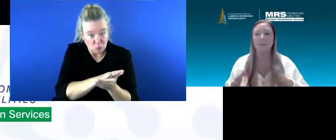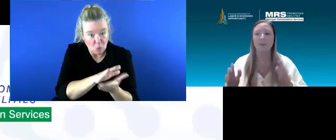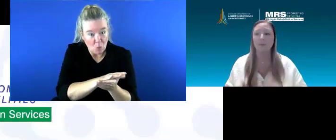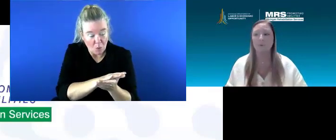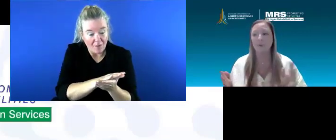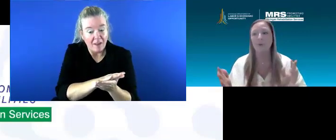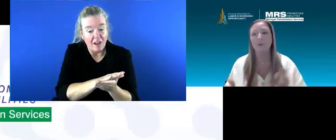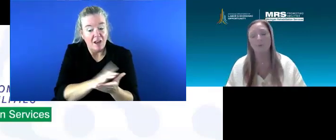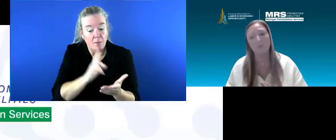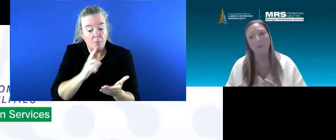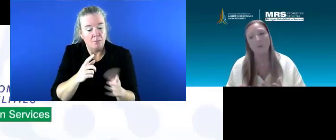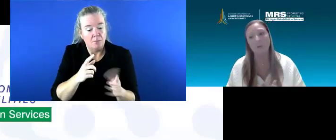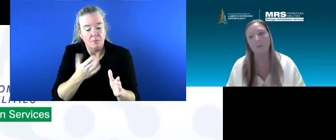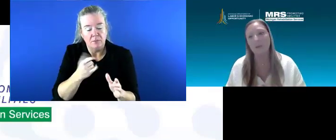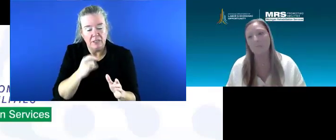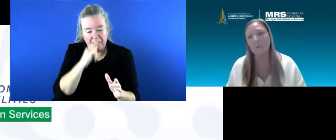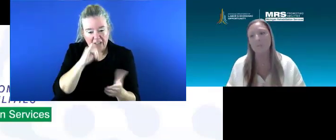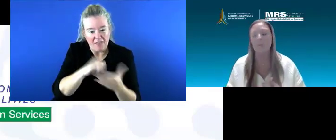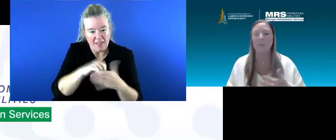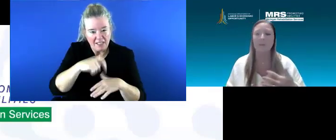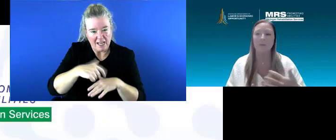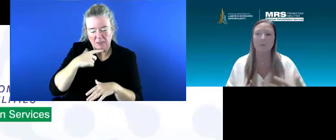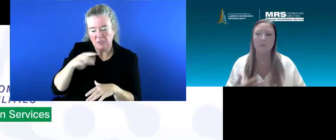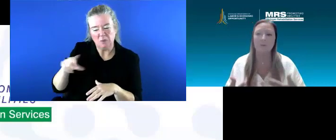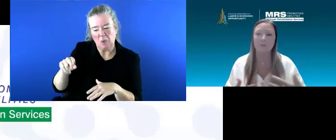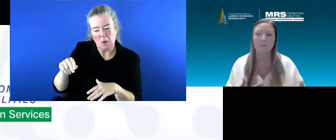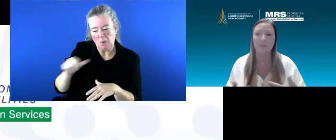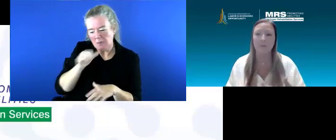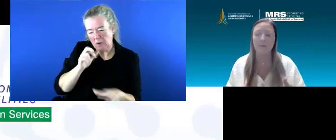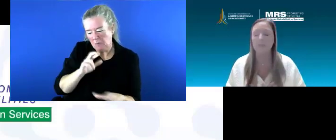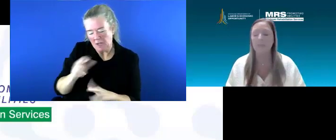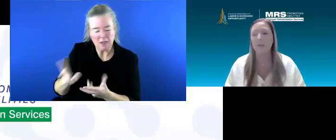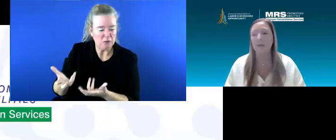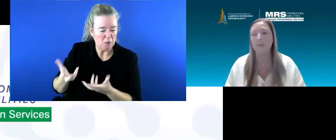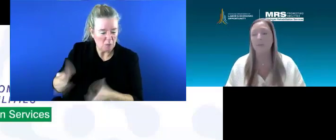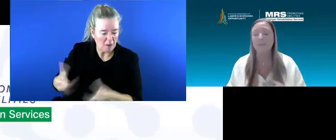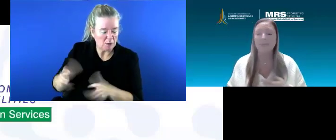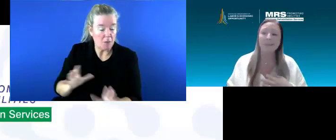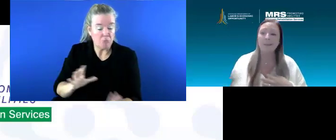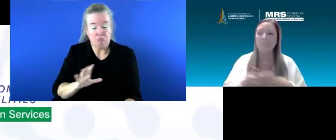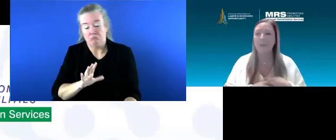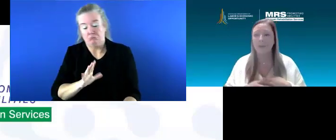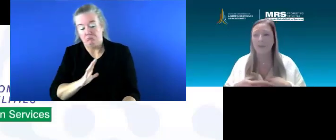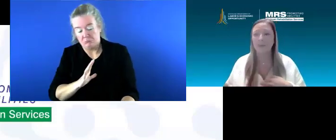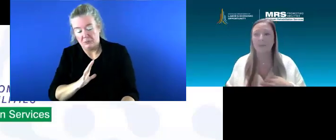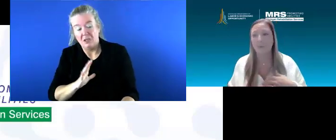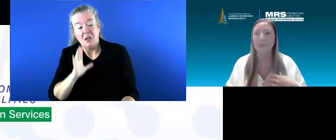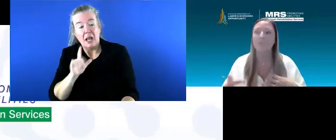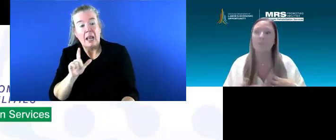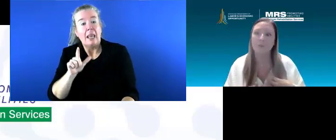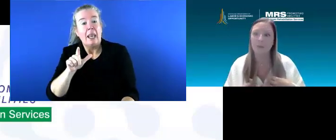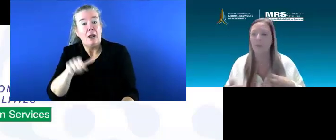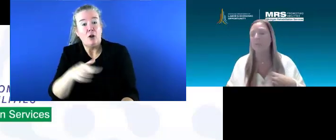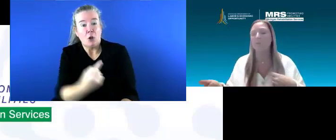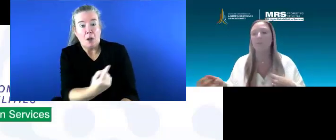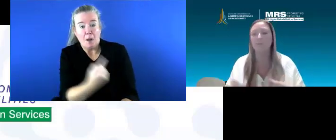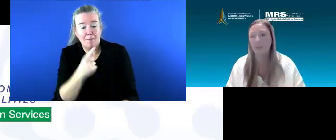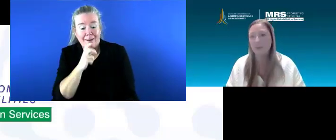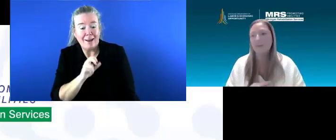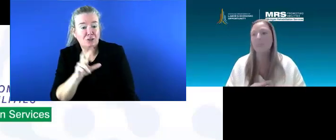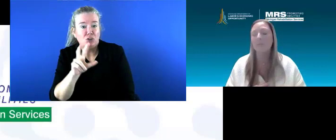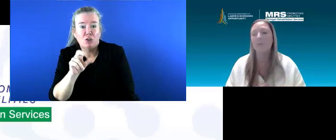They're like, no, we're good. Or they're, you know, not motivated or stuff like that. Um, they can come back, you know, age 30,